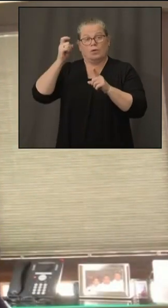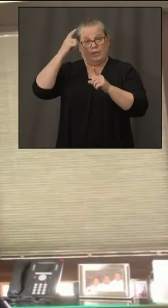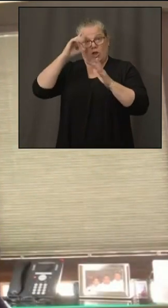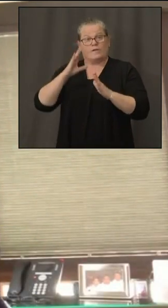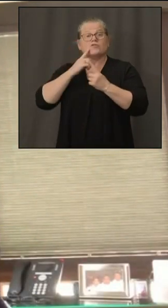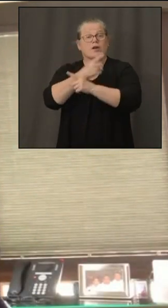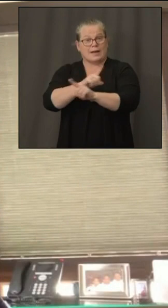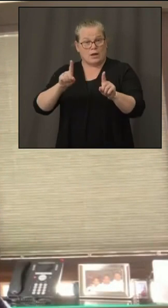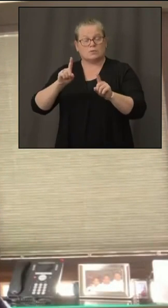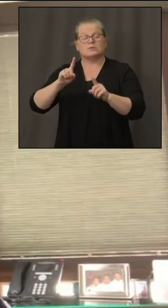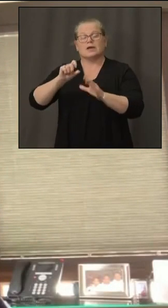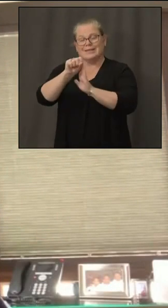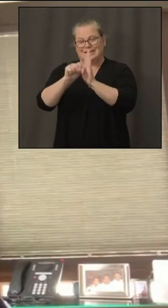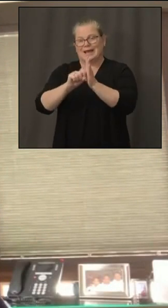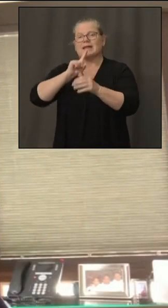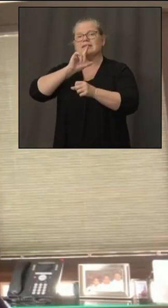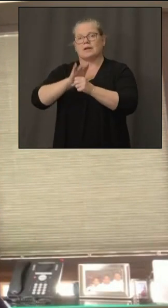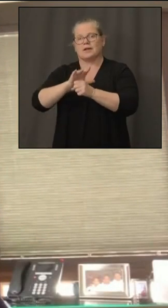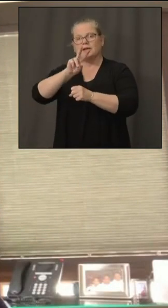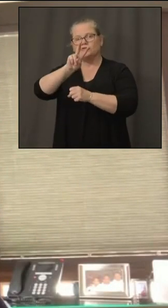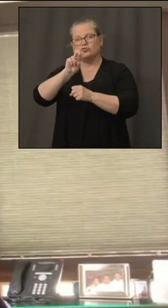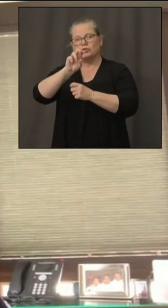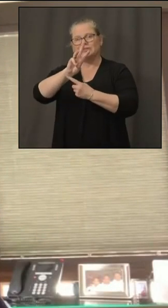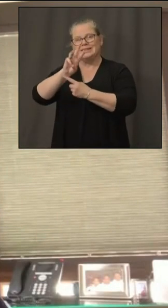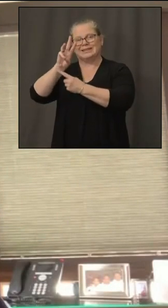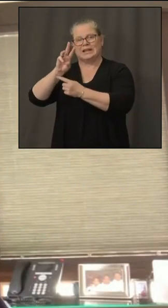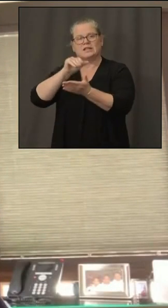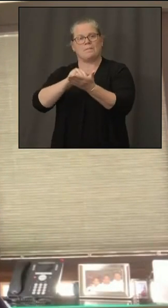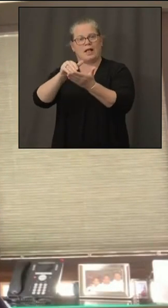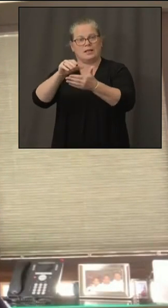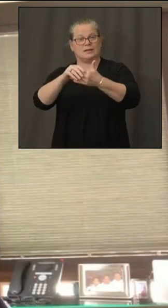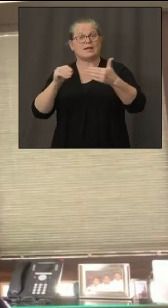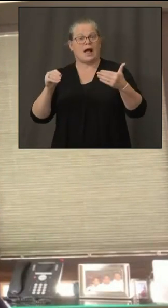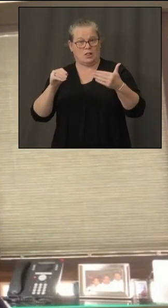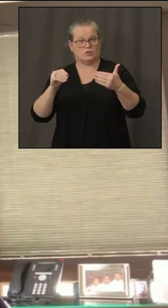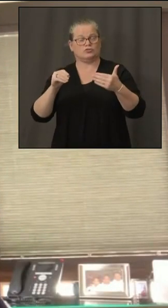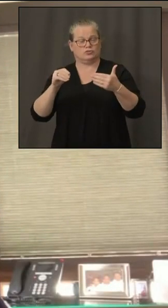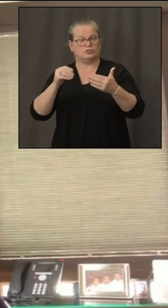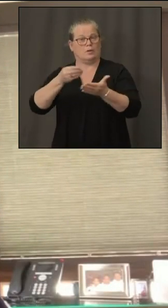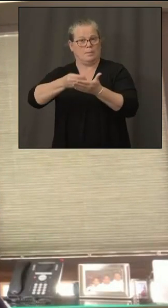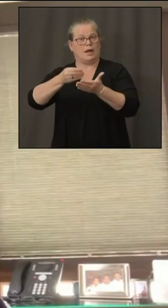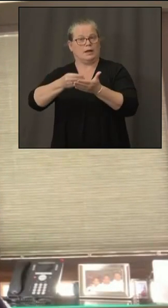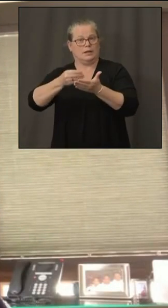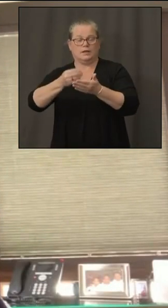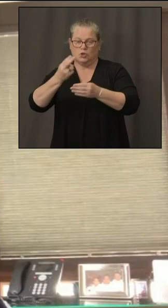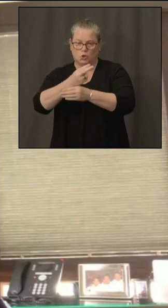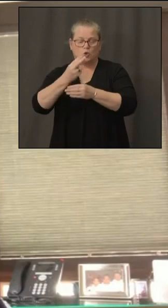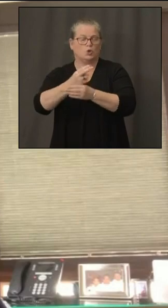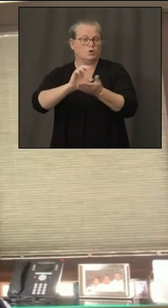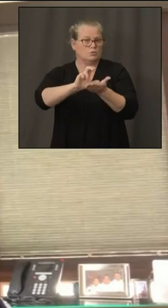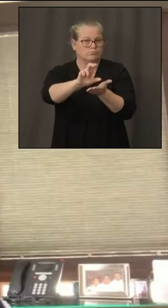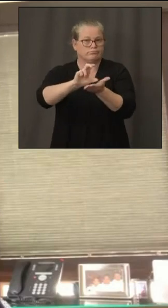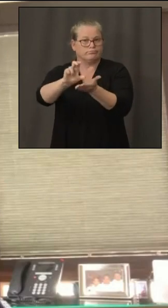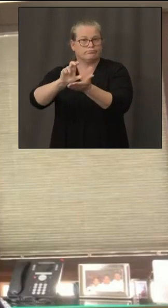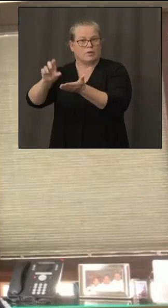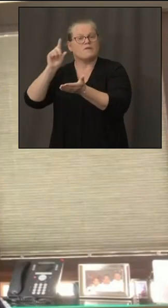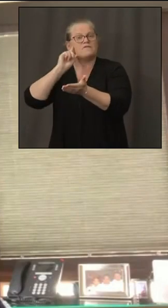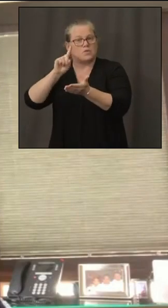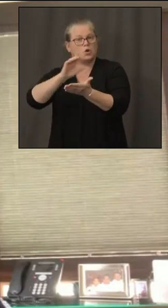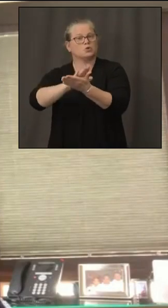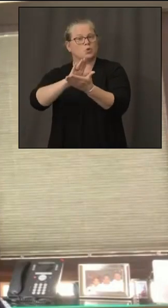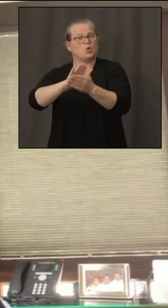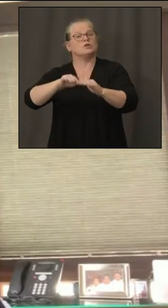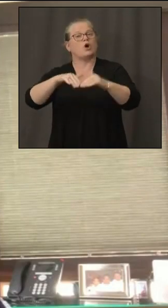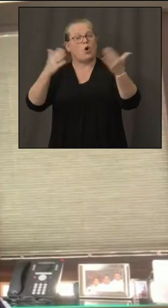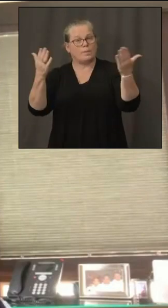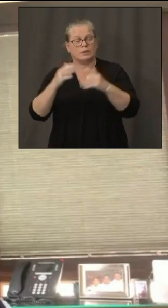266 million towards the successful reopening of our schools that does include approximately 160